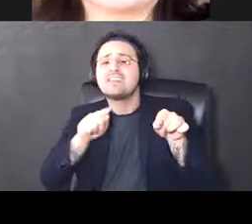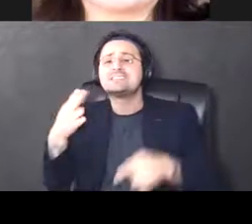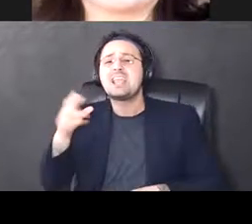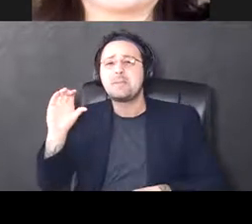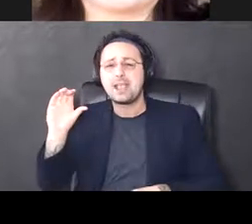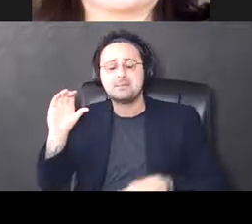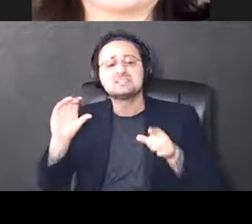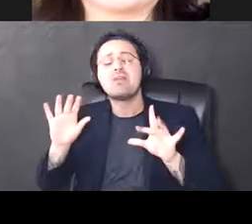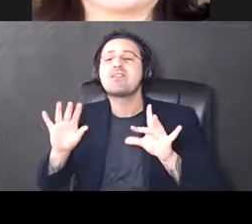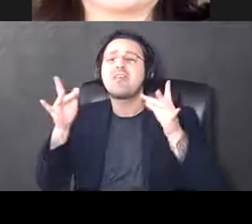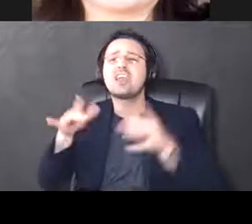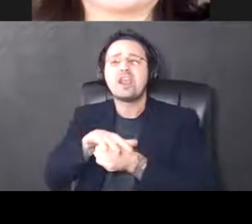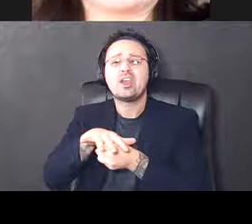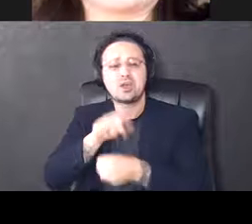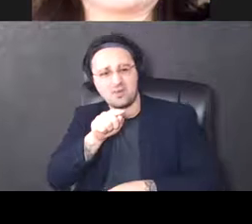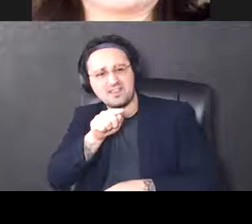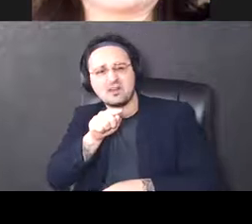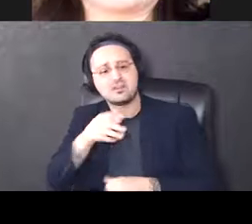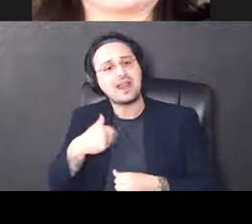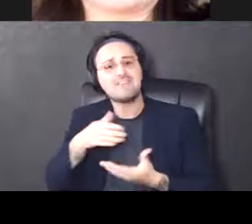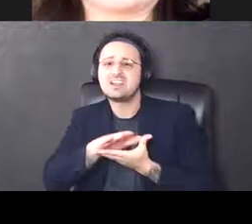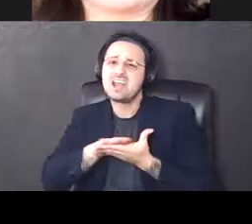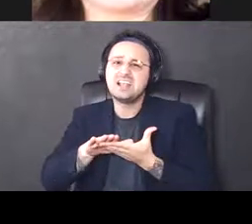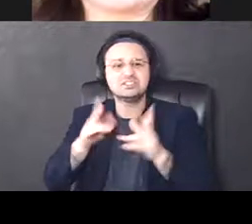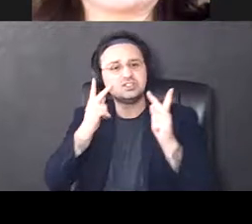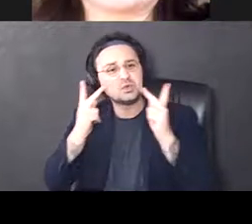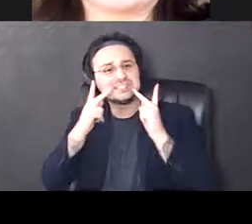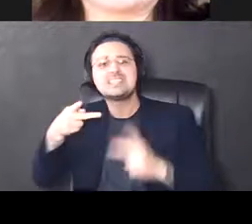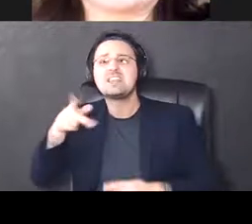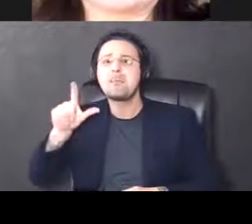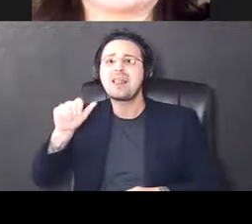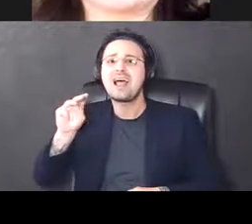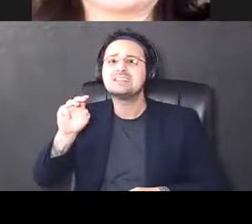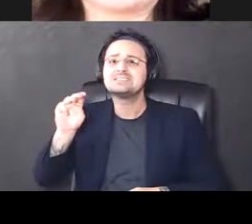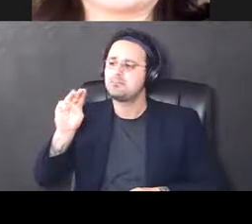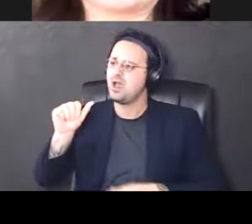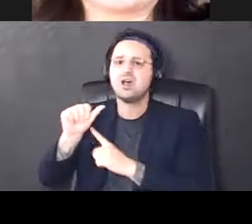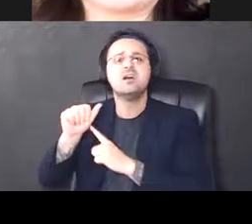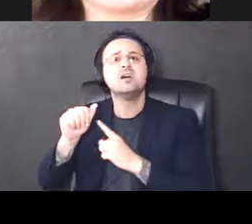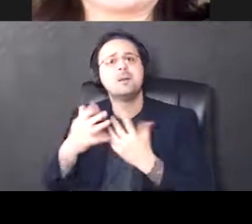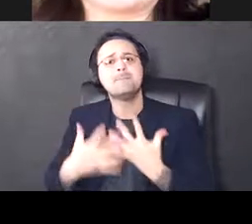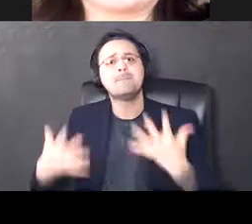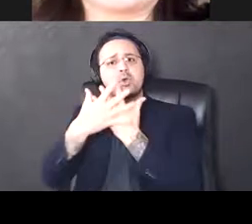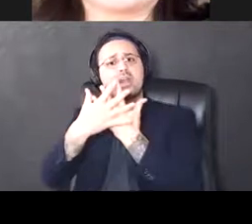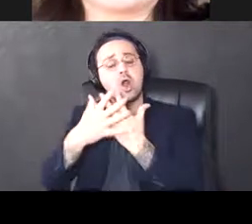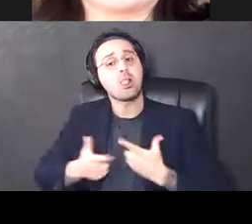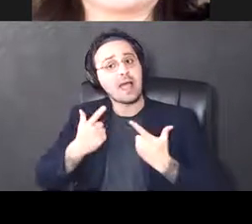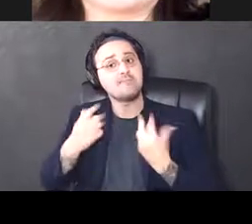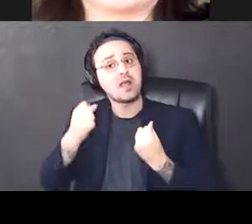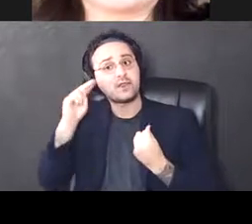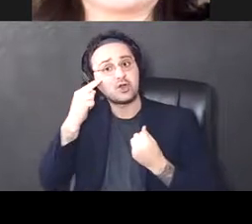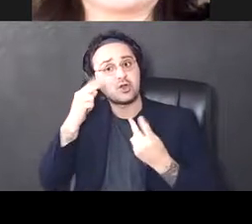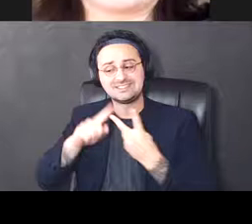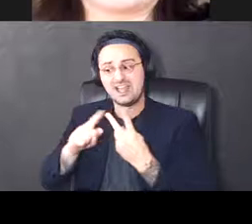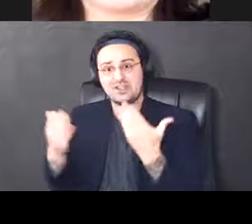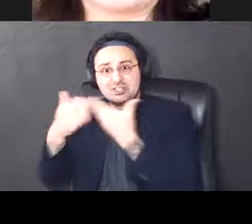lighter colored cells that have really nice where you can see the plasma membrane are live, healthy neurons. And then these really dark